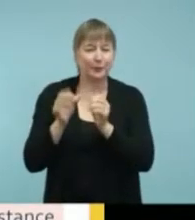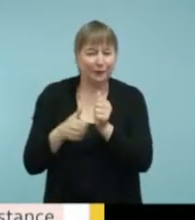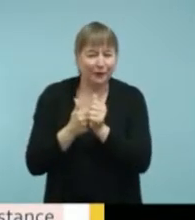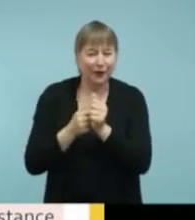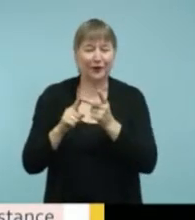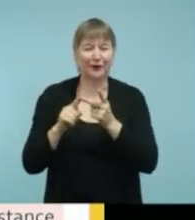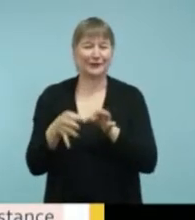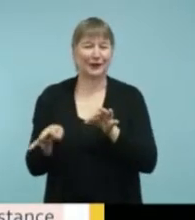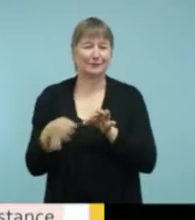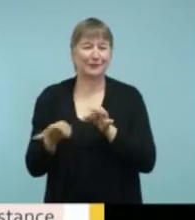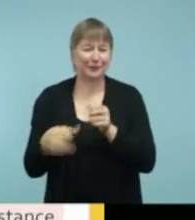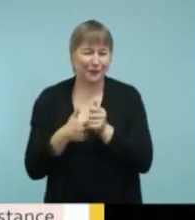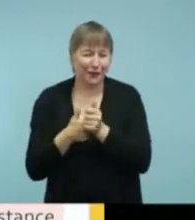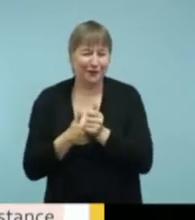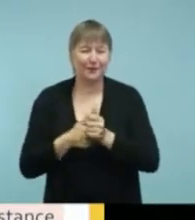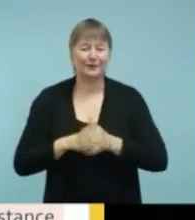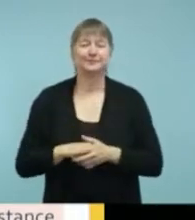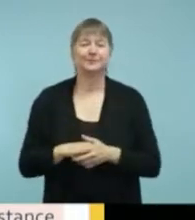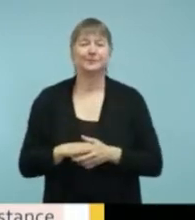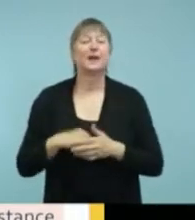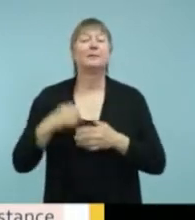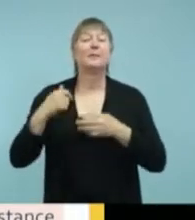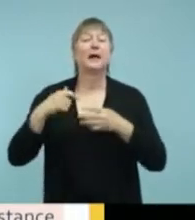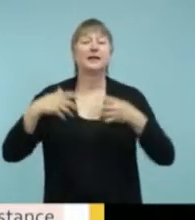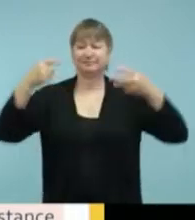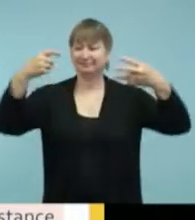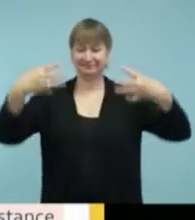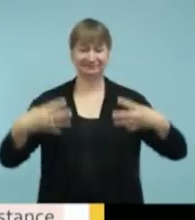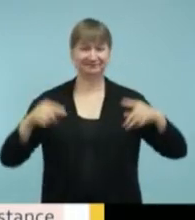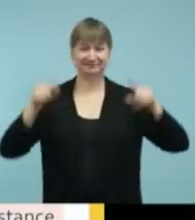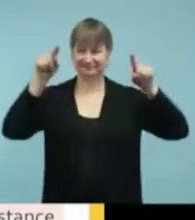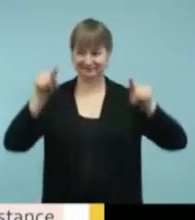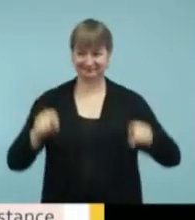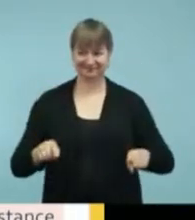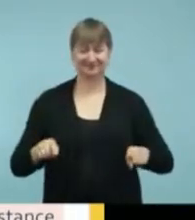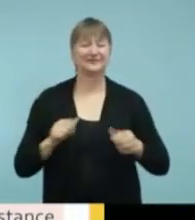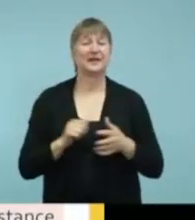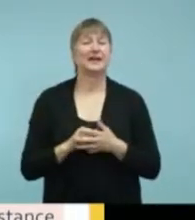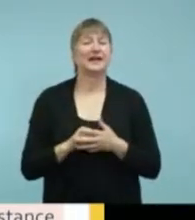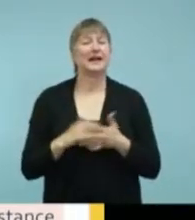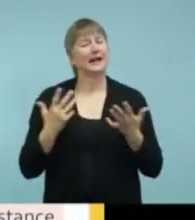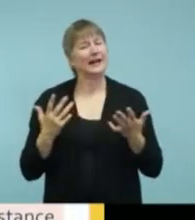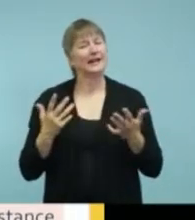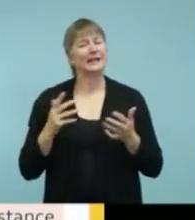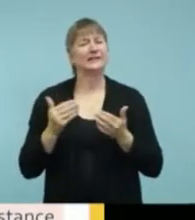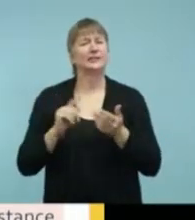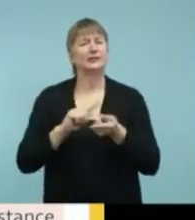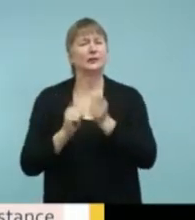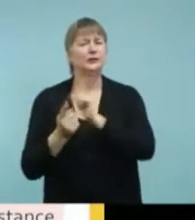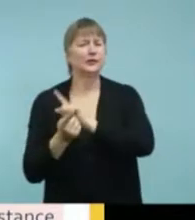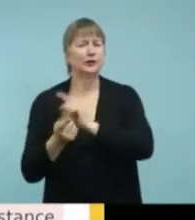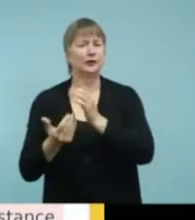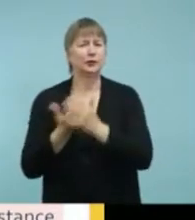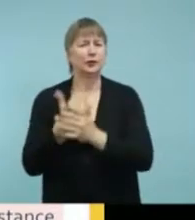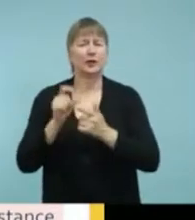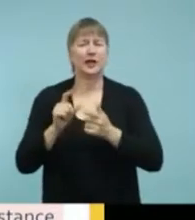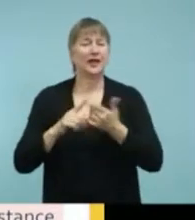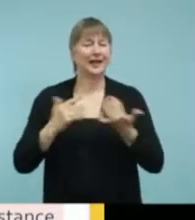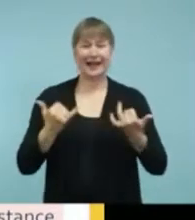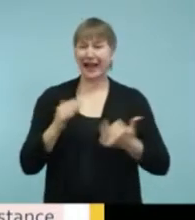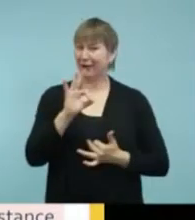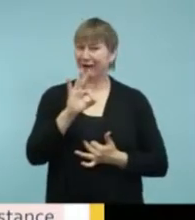came about because we're not, you know, transmitting anymore only through FM. You know, we now have things like Roger,